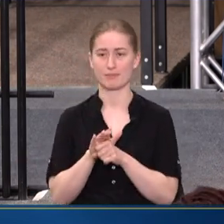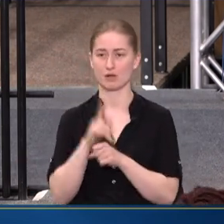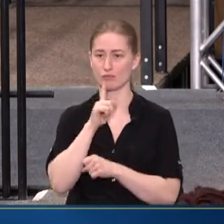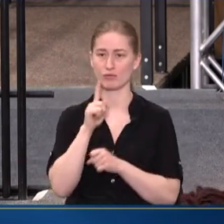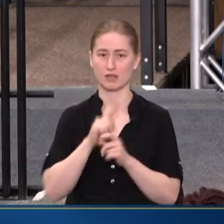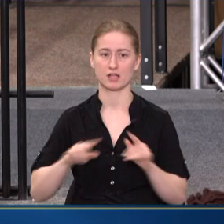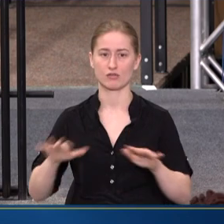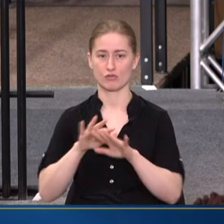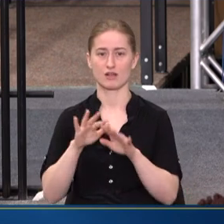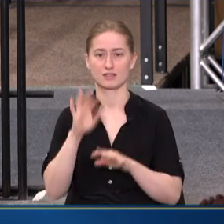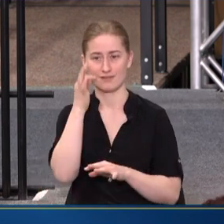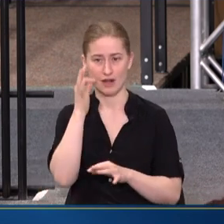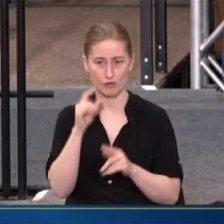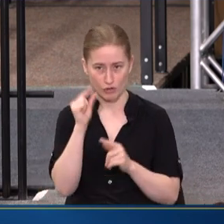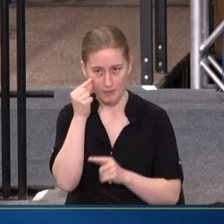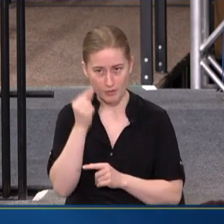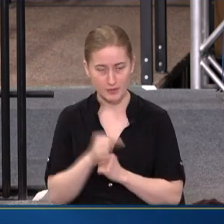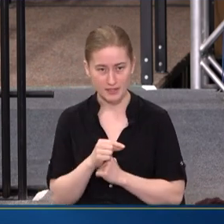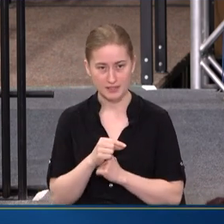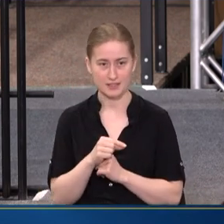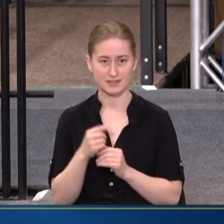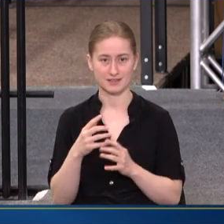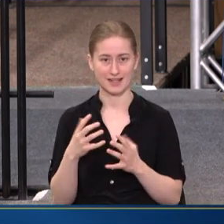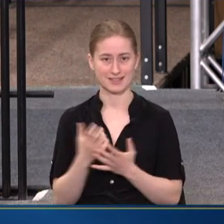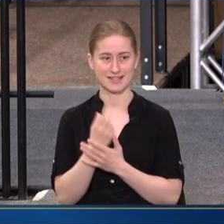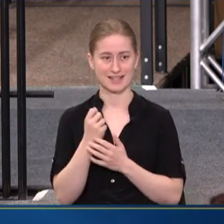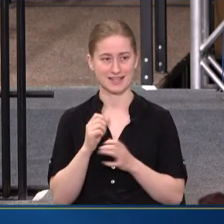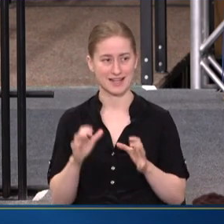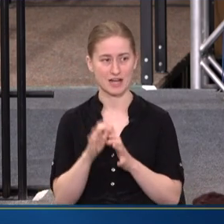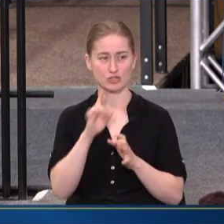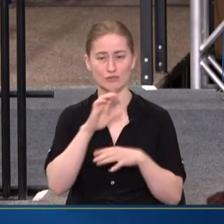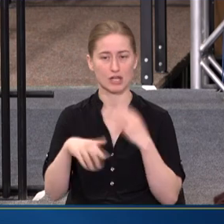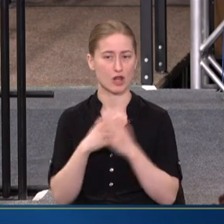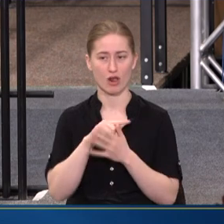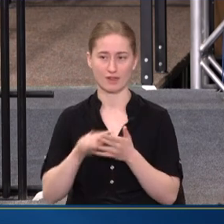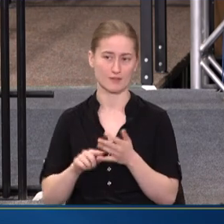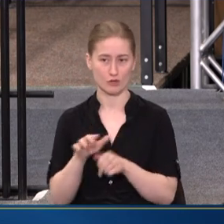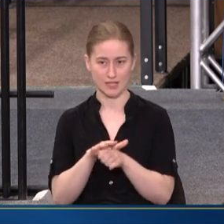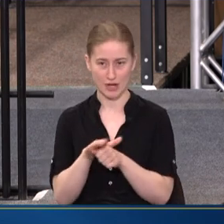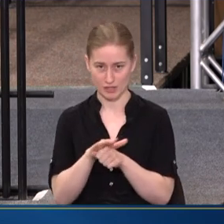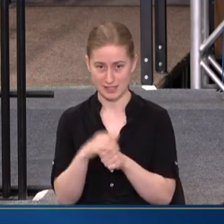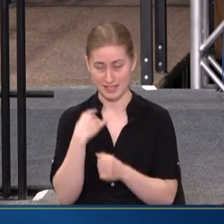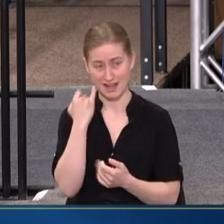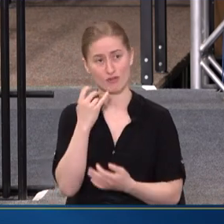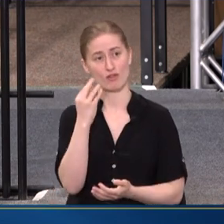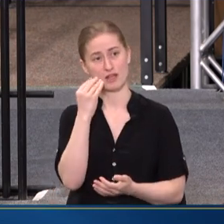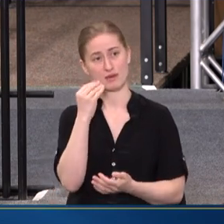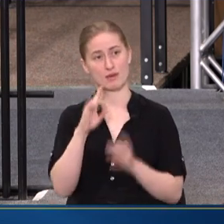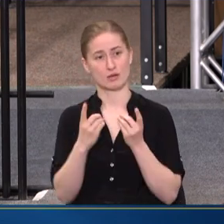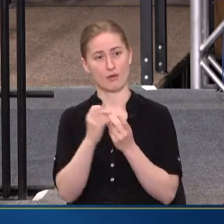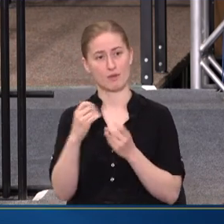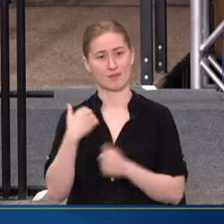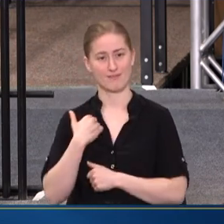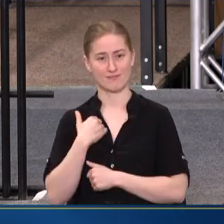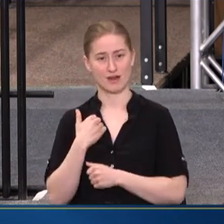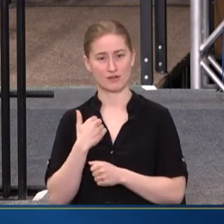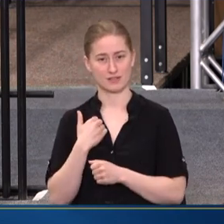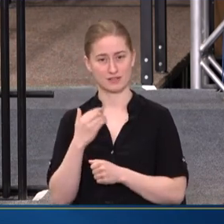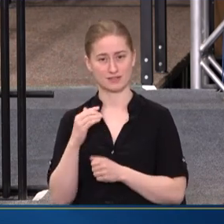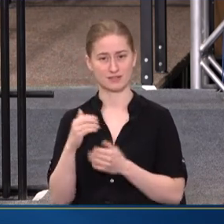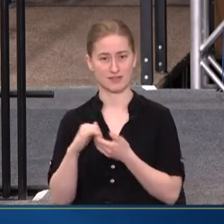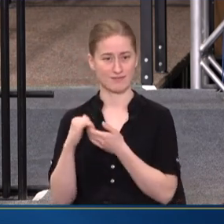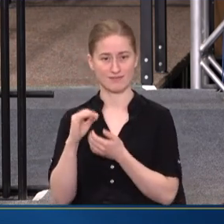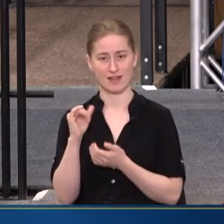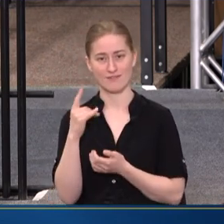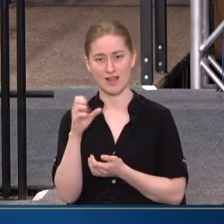ACROSS THE FEDERAL GOVERNMENT IN TAKING ACTION IN REALLY ALL OF THOSE AREAS. IF YOU THINK ABOUT THE DEPARTMENT OF VETERANS AFFAIRS AND THE DEPARTMENT